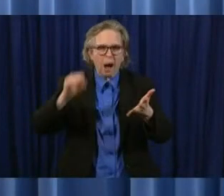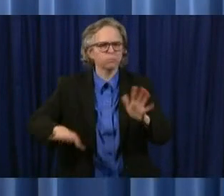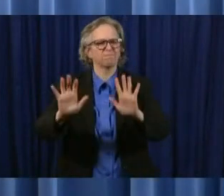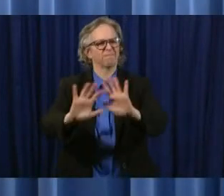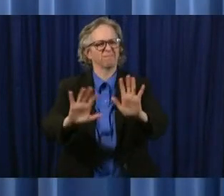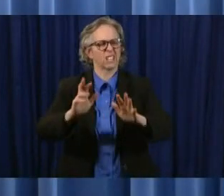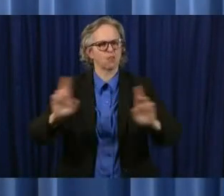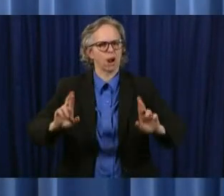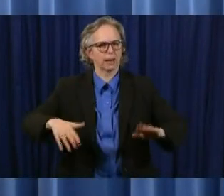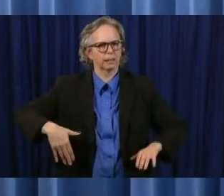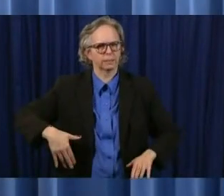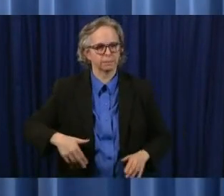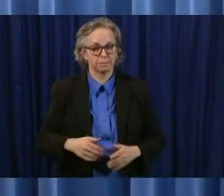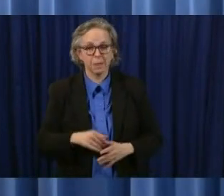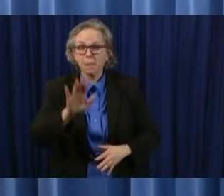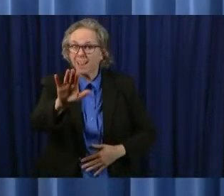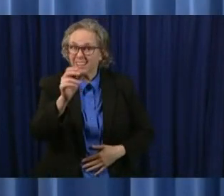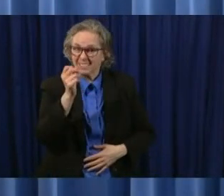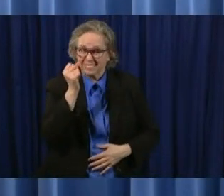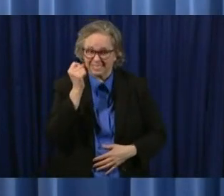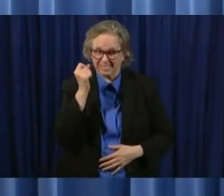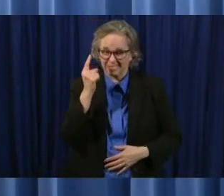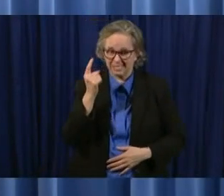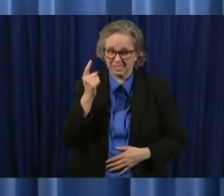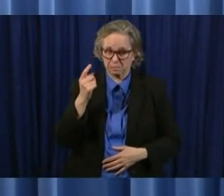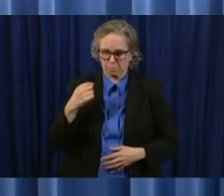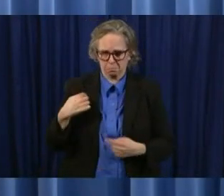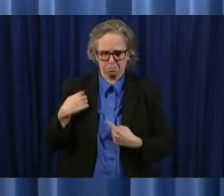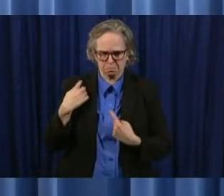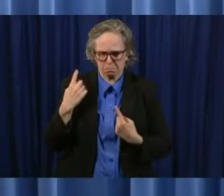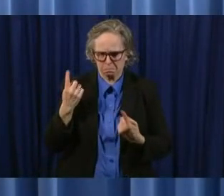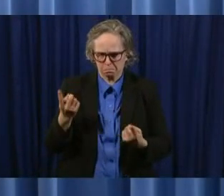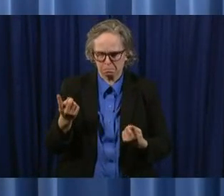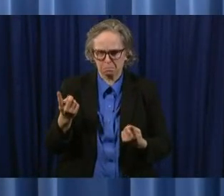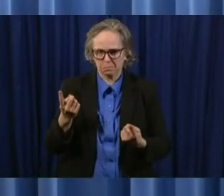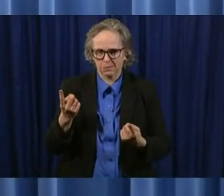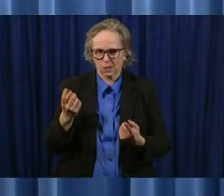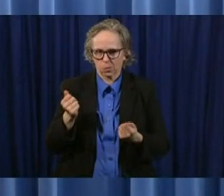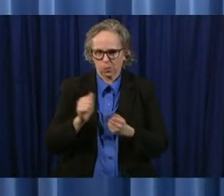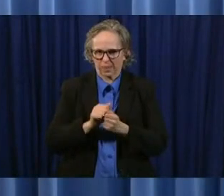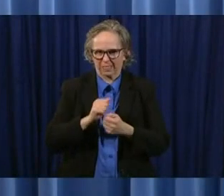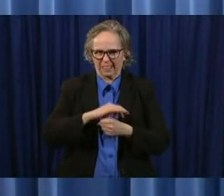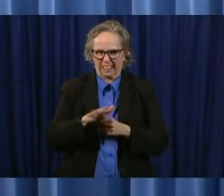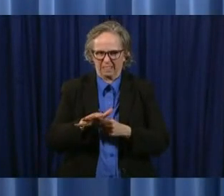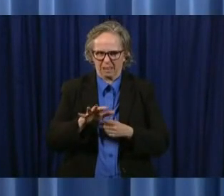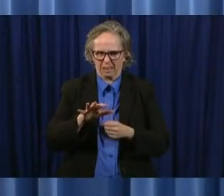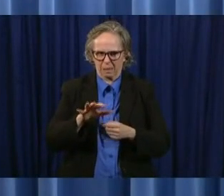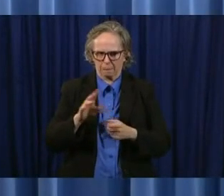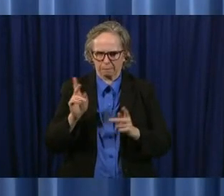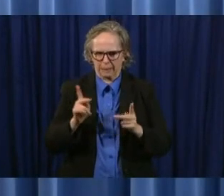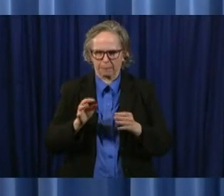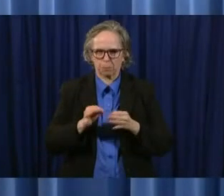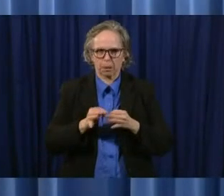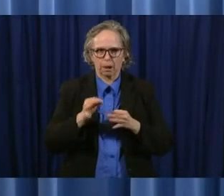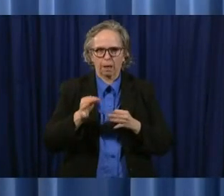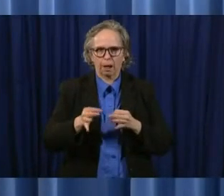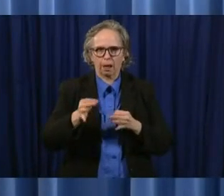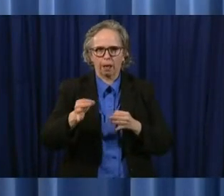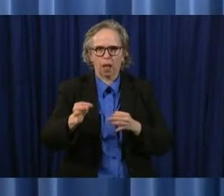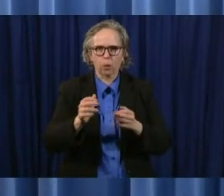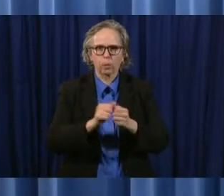during this period of time people have pulled back and they've also pulled back from getting